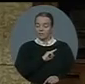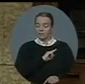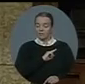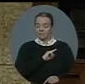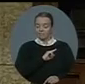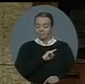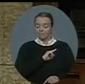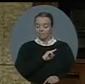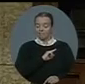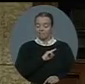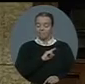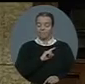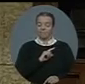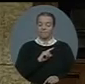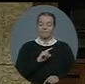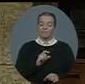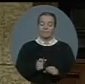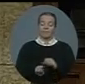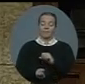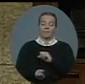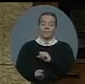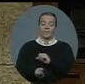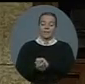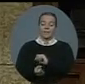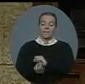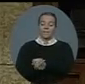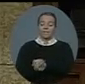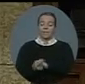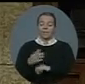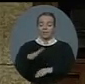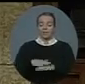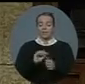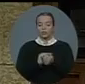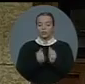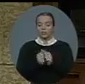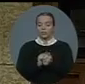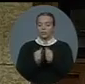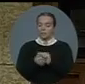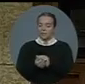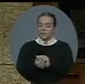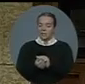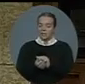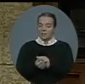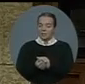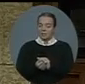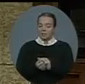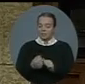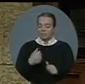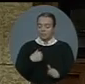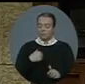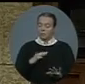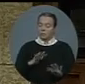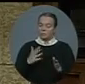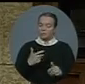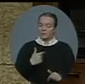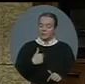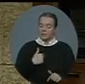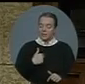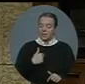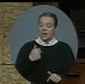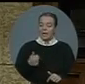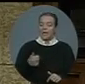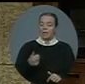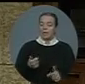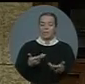her changes, and I am astounded that she will not tell the truth. No,